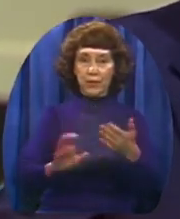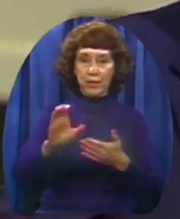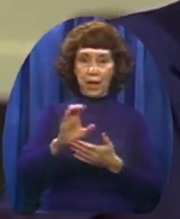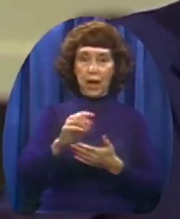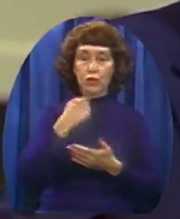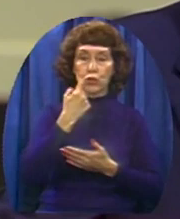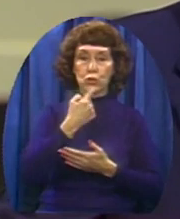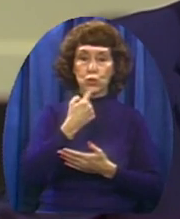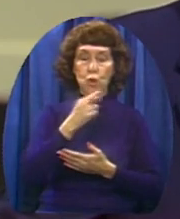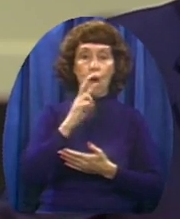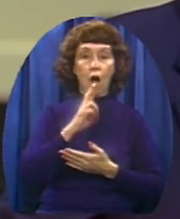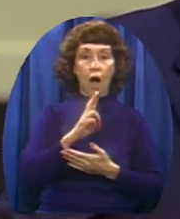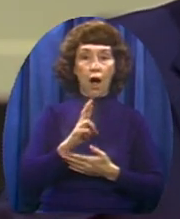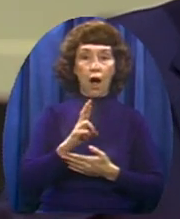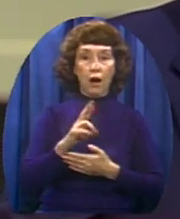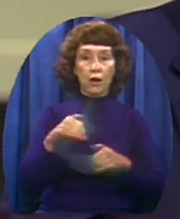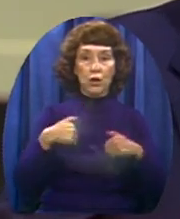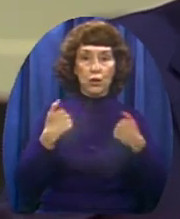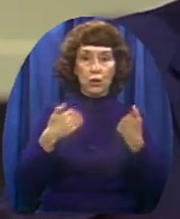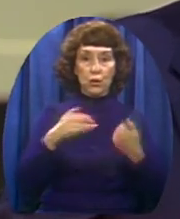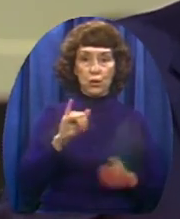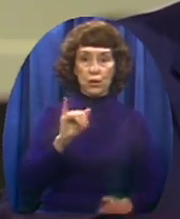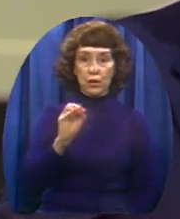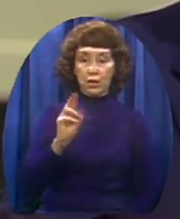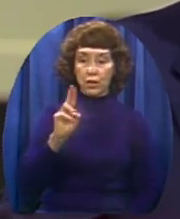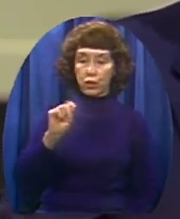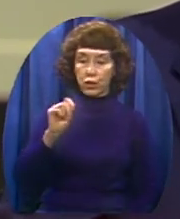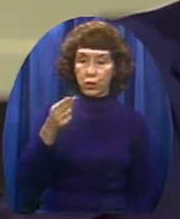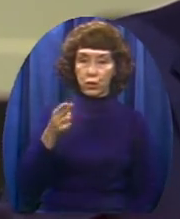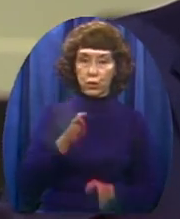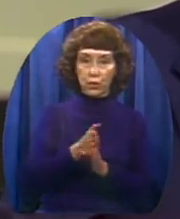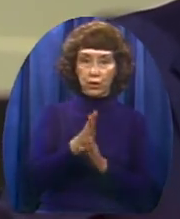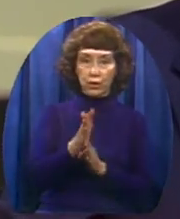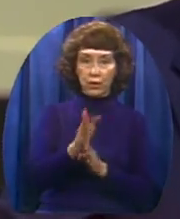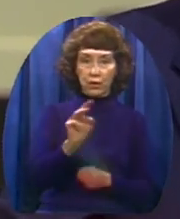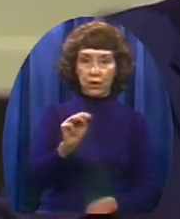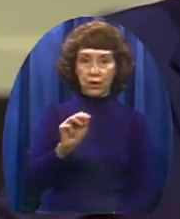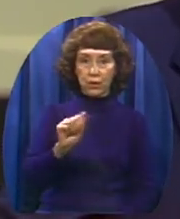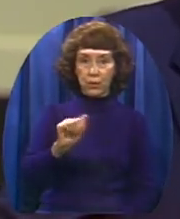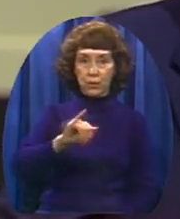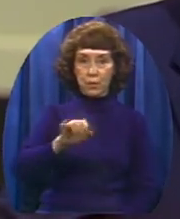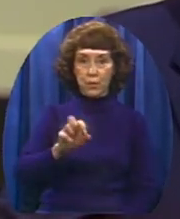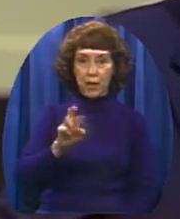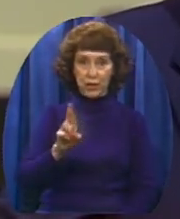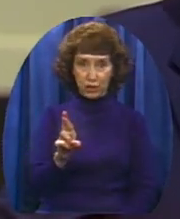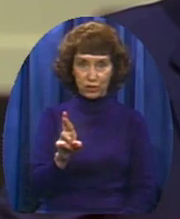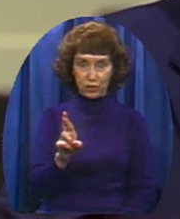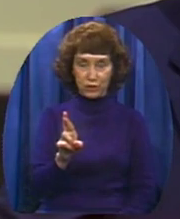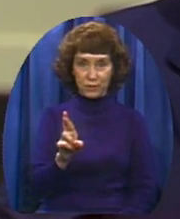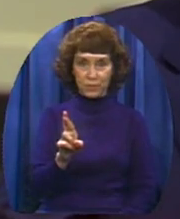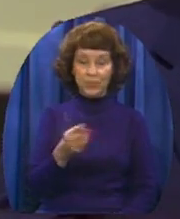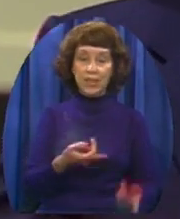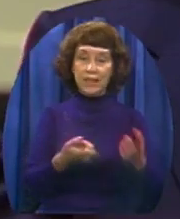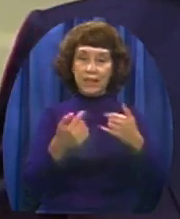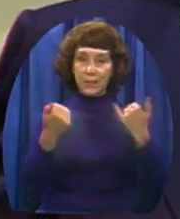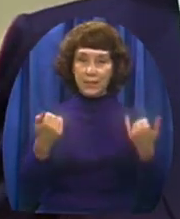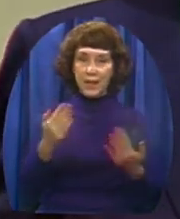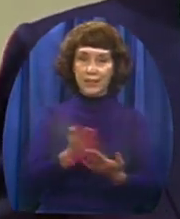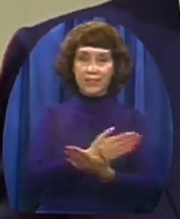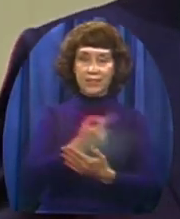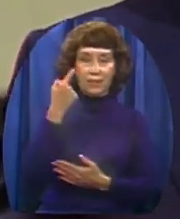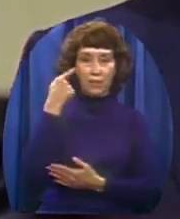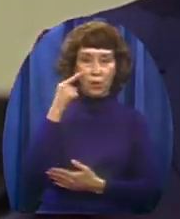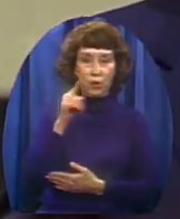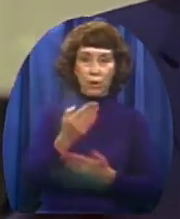to sing for us right now. While they're taking their place to sing for you, I would remind all my